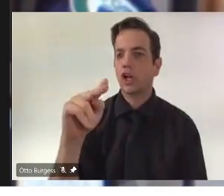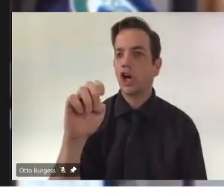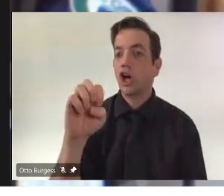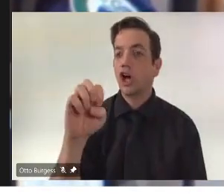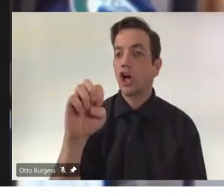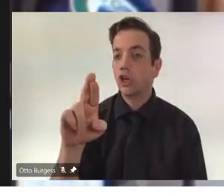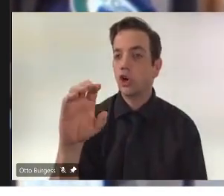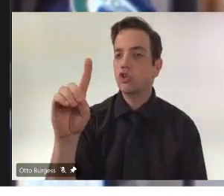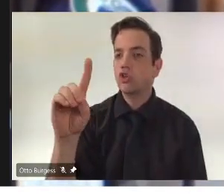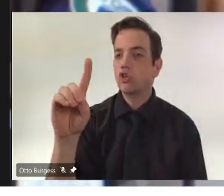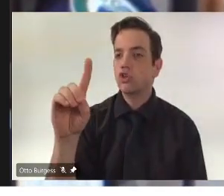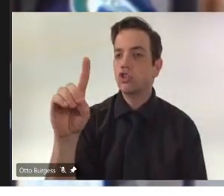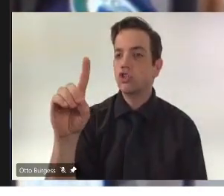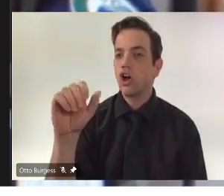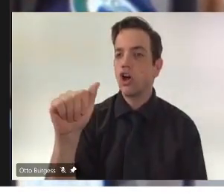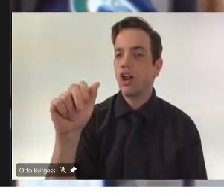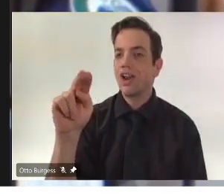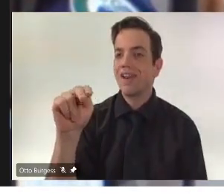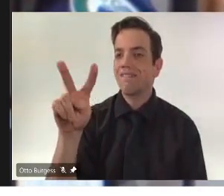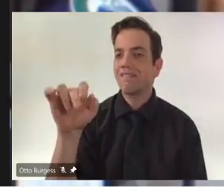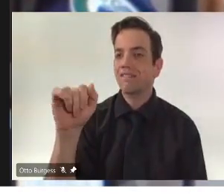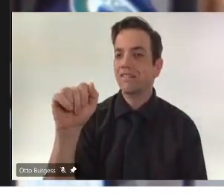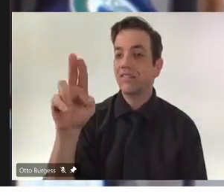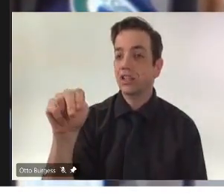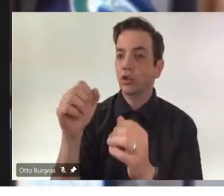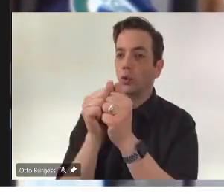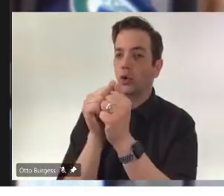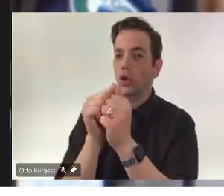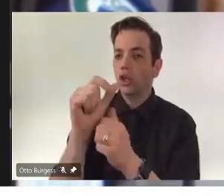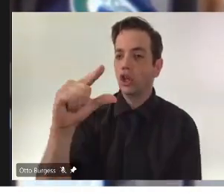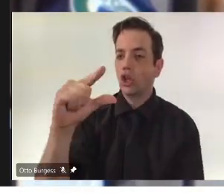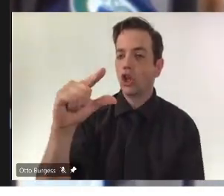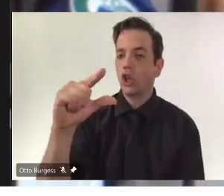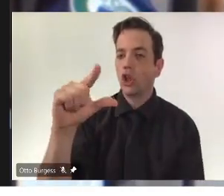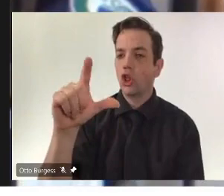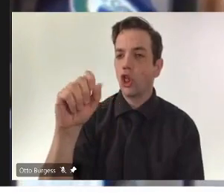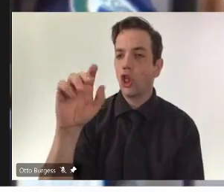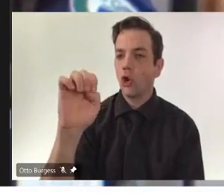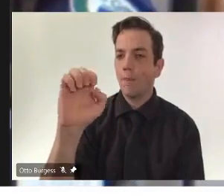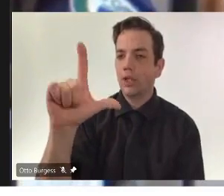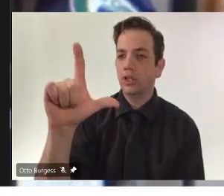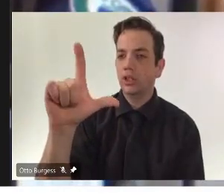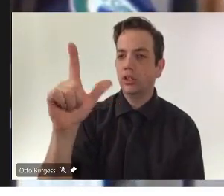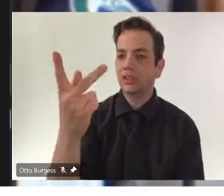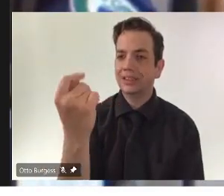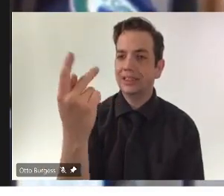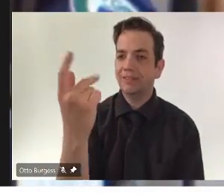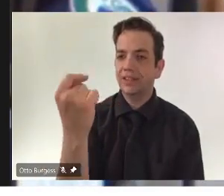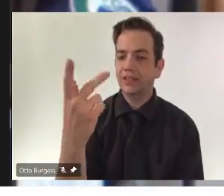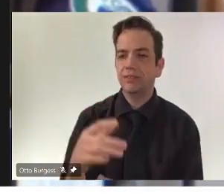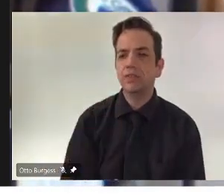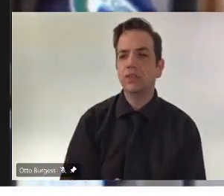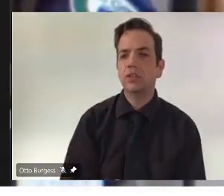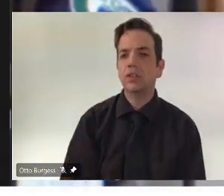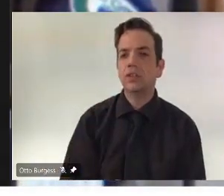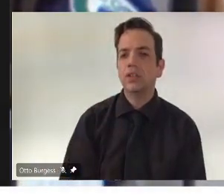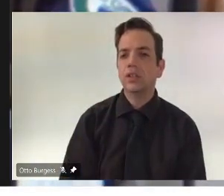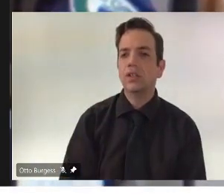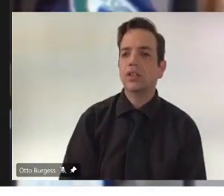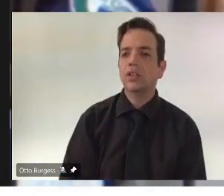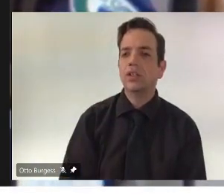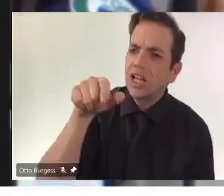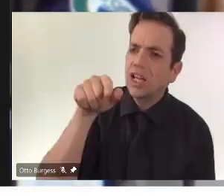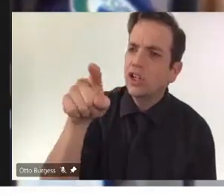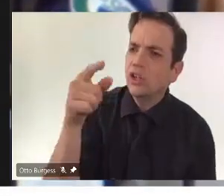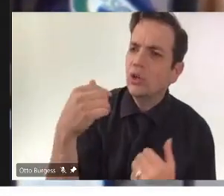Hey, I'm just wondering if you have updated stats on the number of care home residents who have been fully vaccinated and extension. Is that